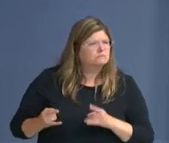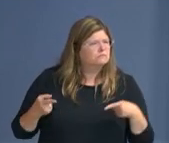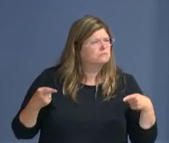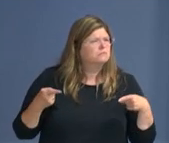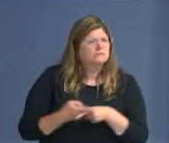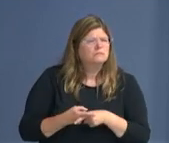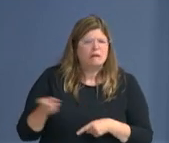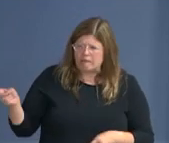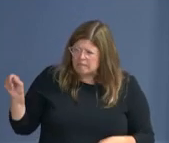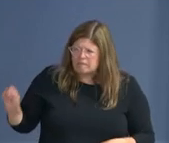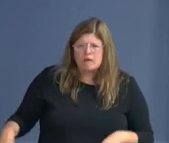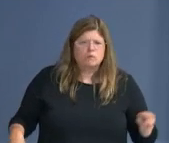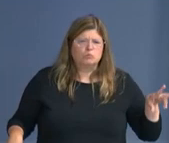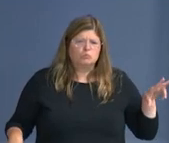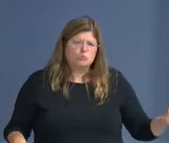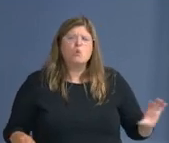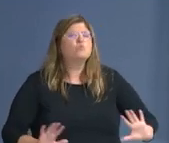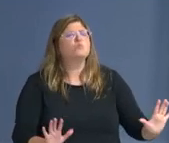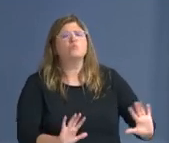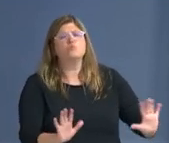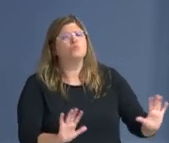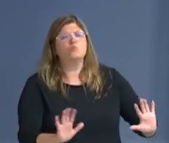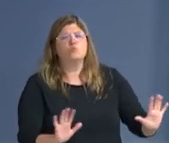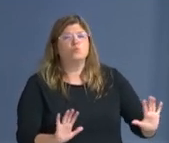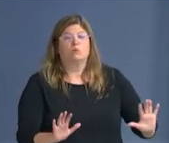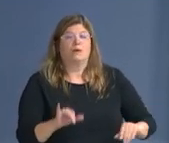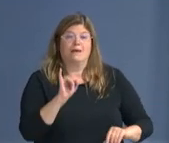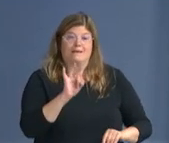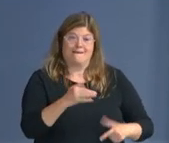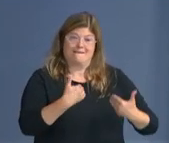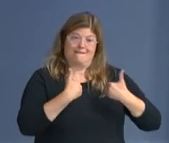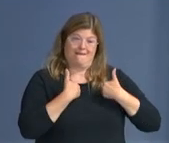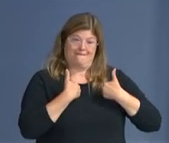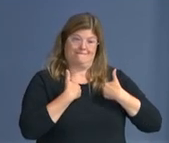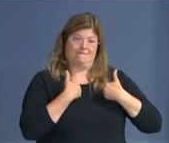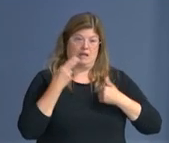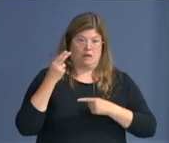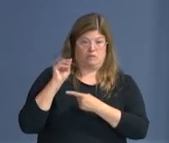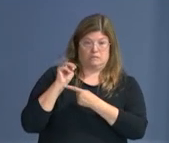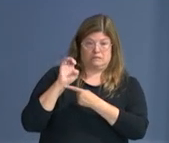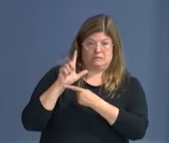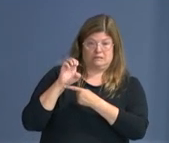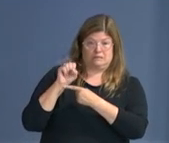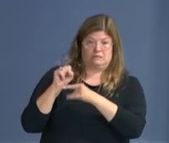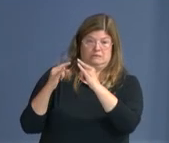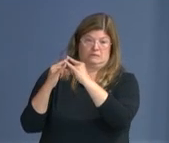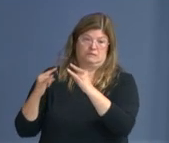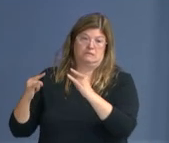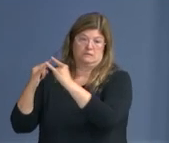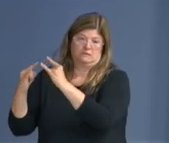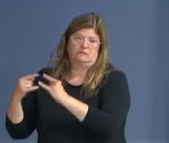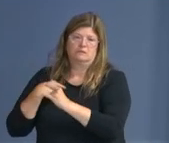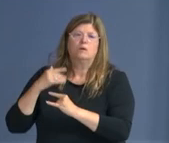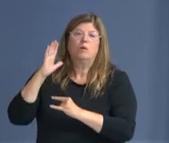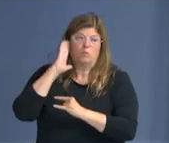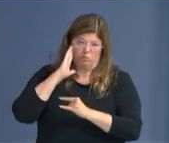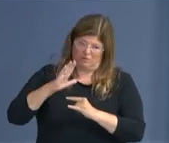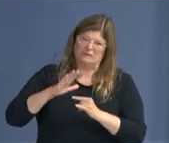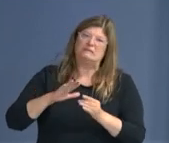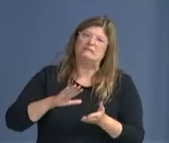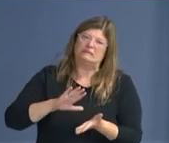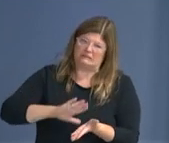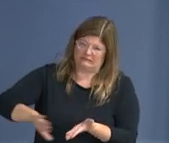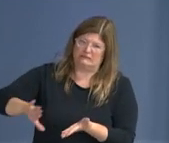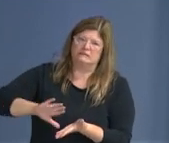We remove encampments. We have a very strict protocol about removing encampments, and we do. I've told, I was told